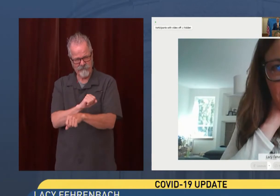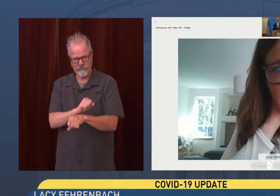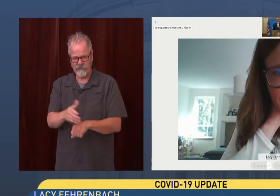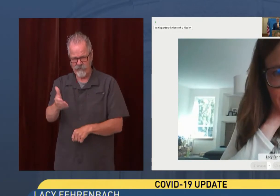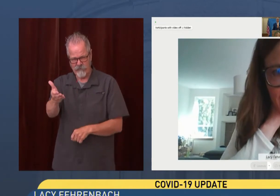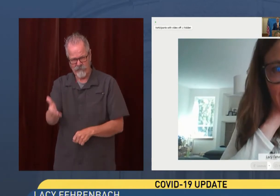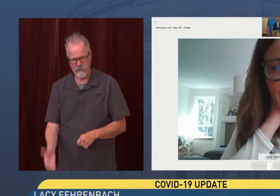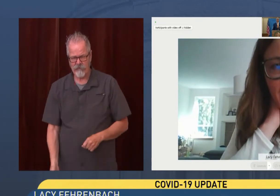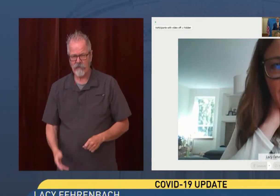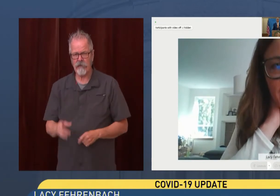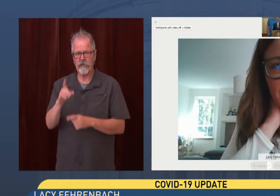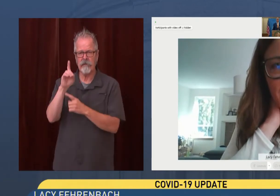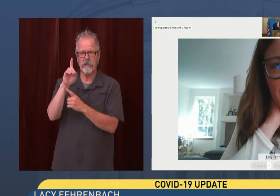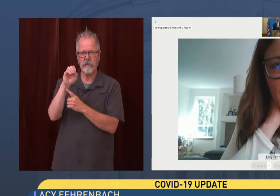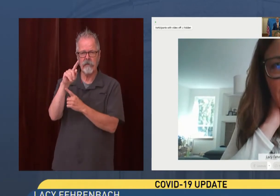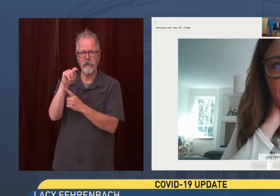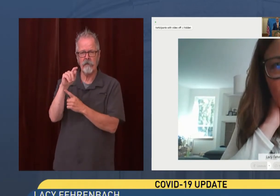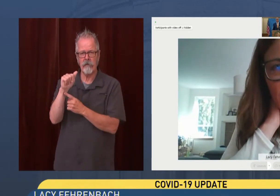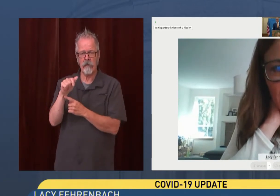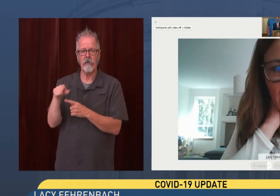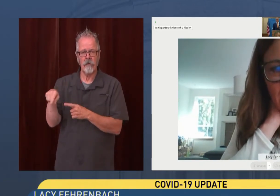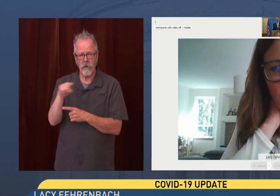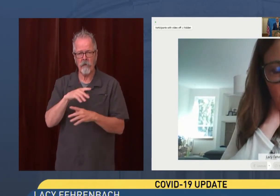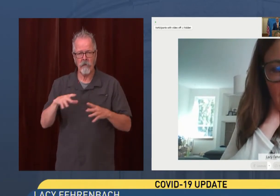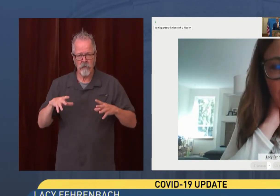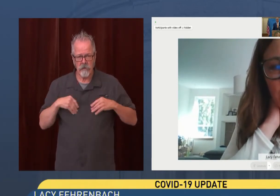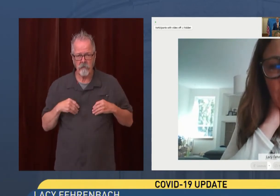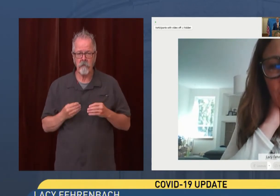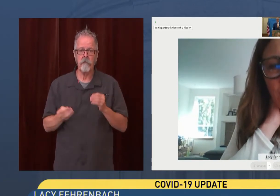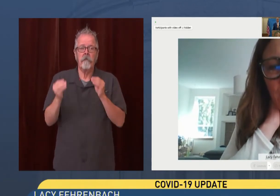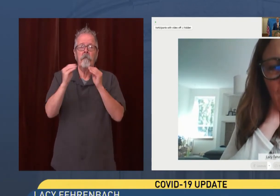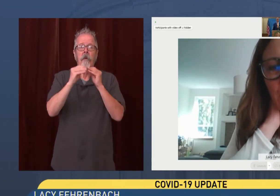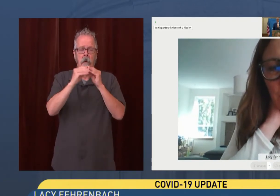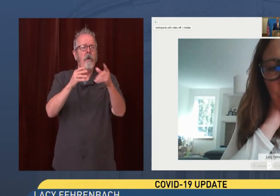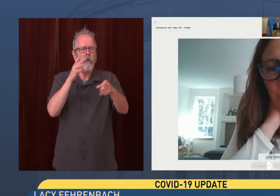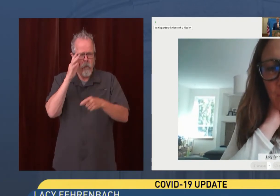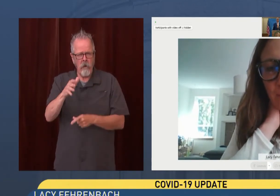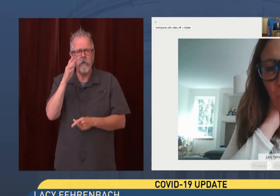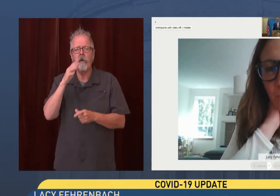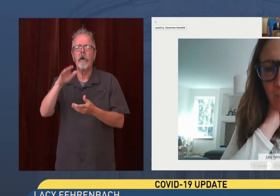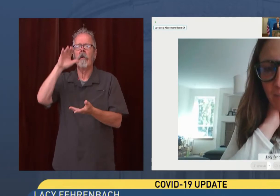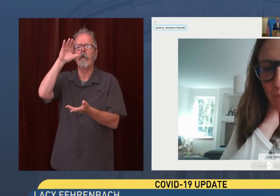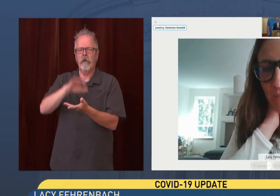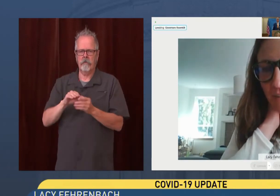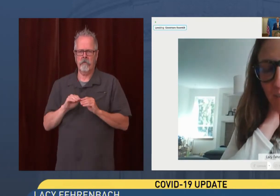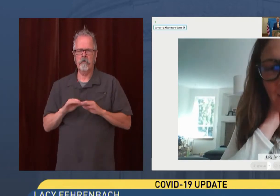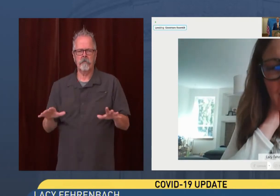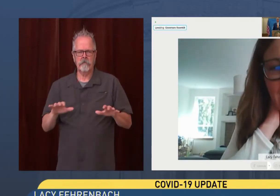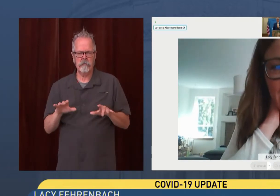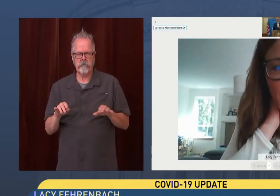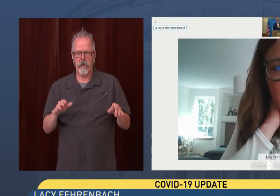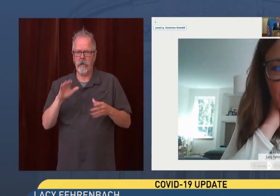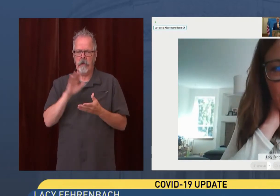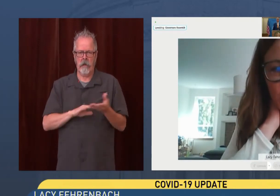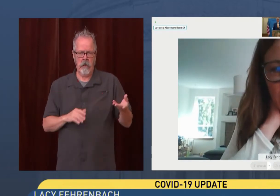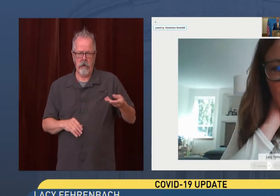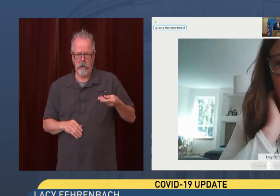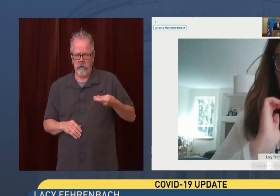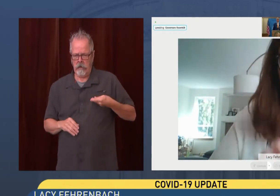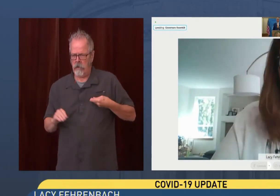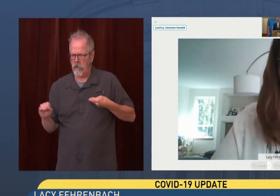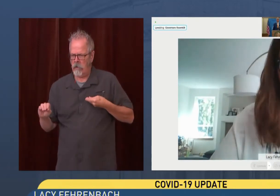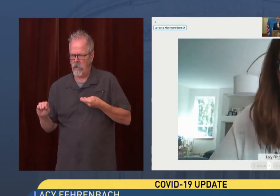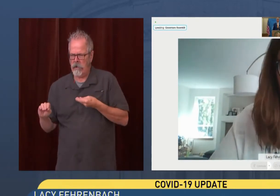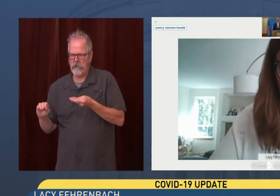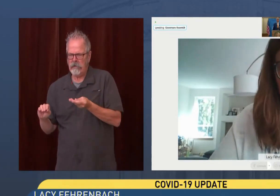more of us who get vaccinated, the less disease there is circulating around, which reduces our risk for Delta and any other